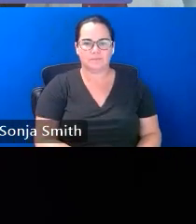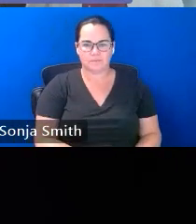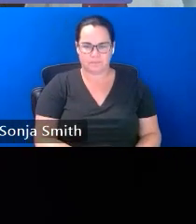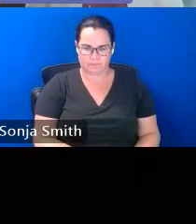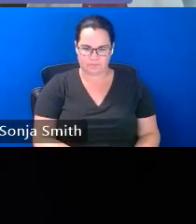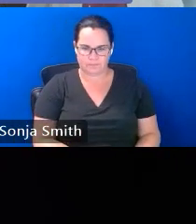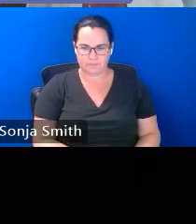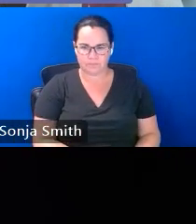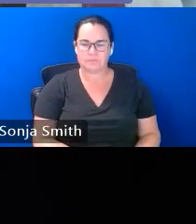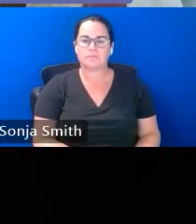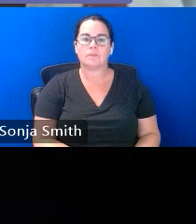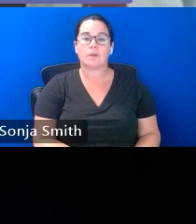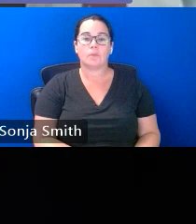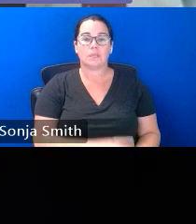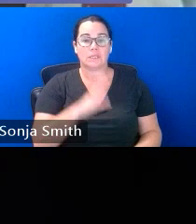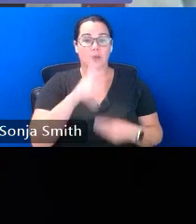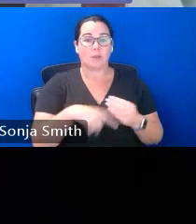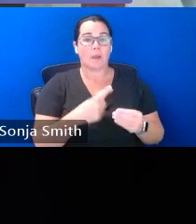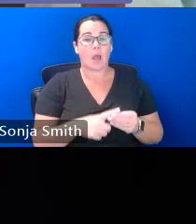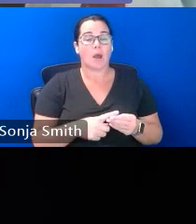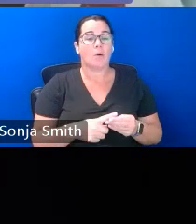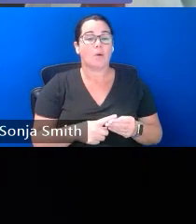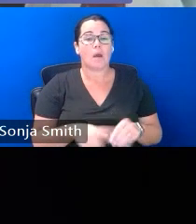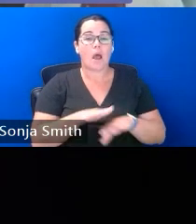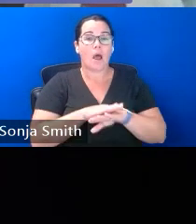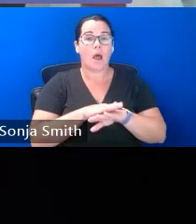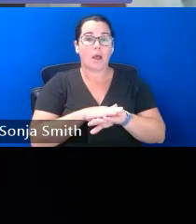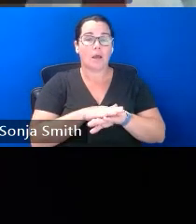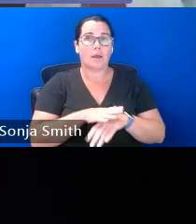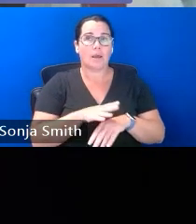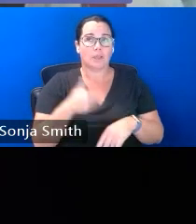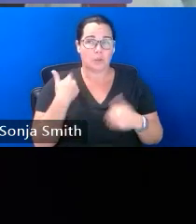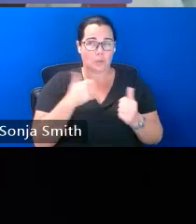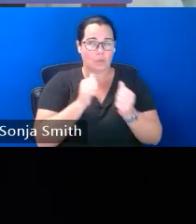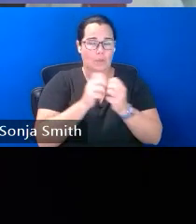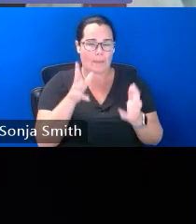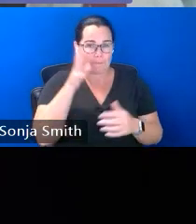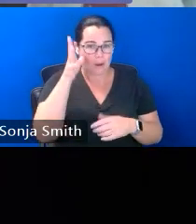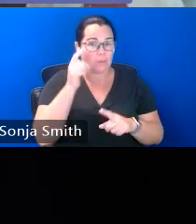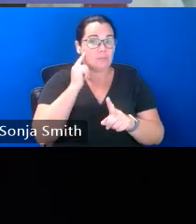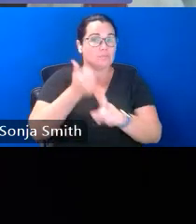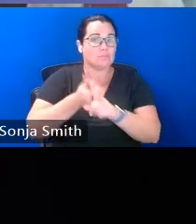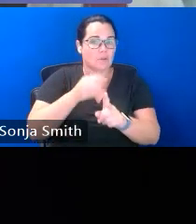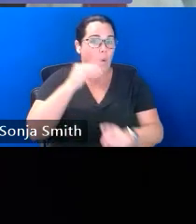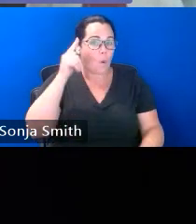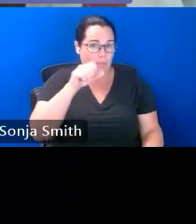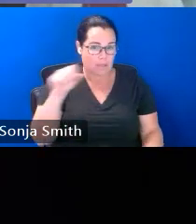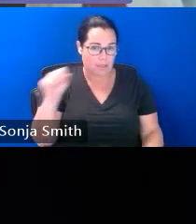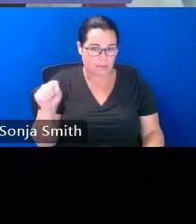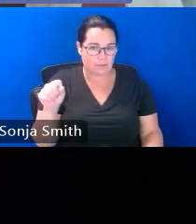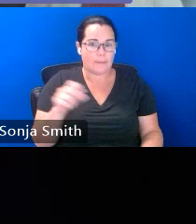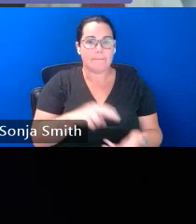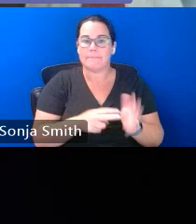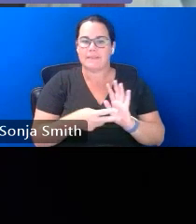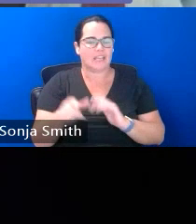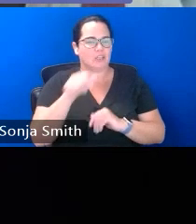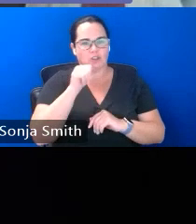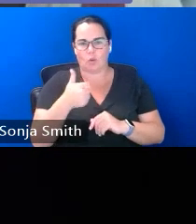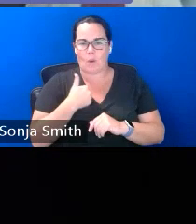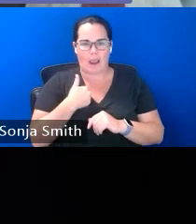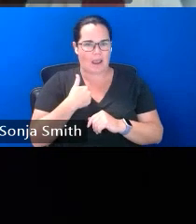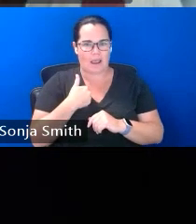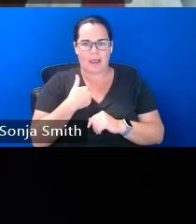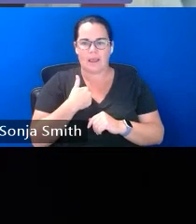when we talk about unaccompanied homeless youth so from a mckinney vento perspective we're talking about children and youth who lack fixed regular and adequate nighttime